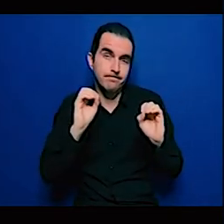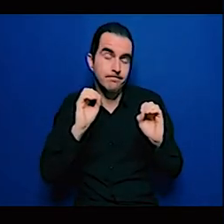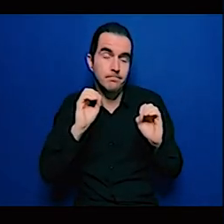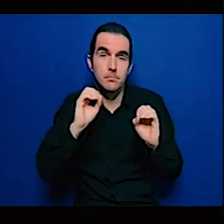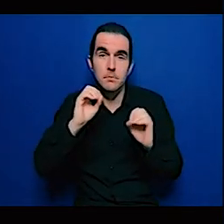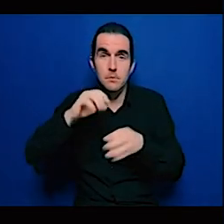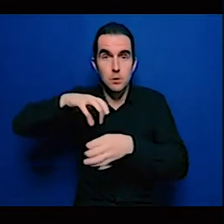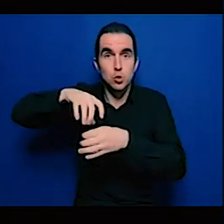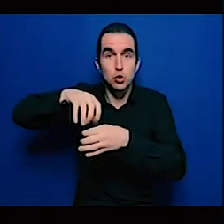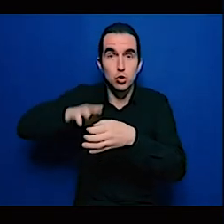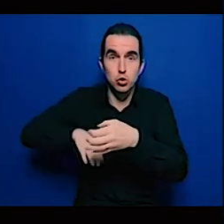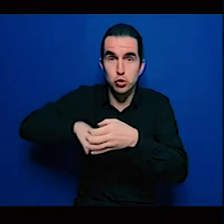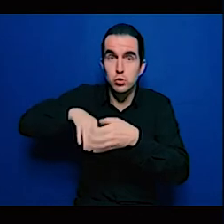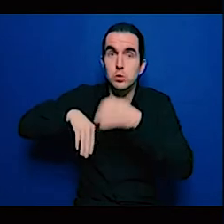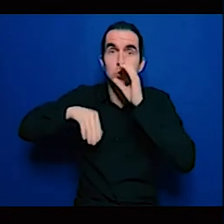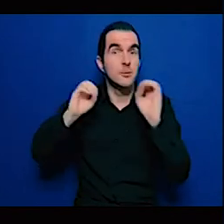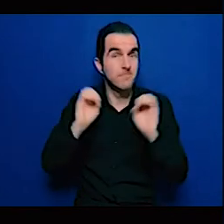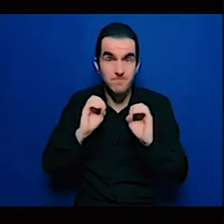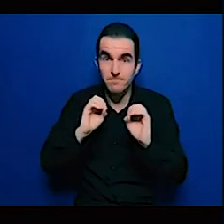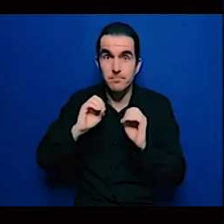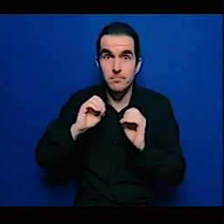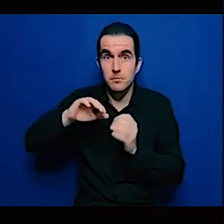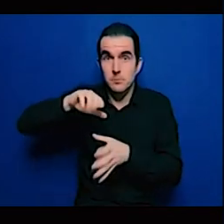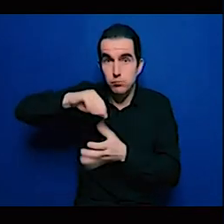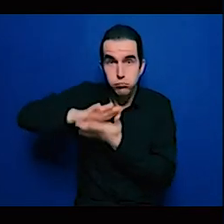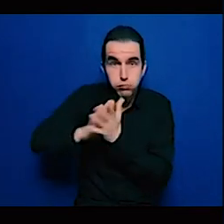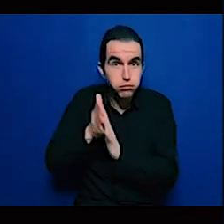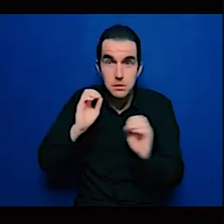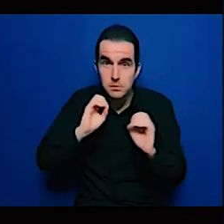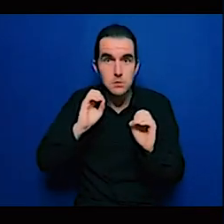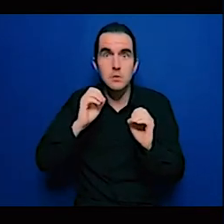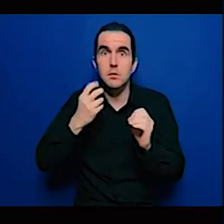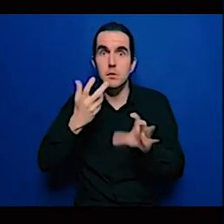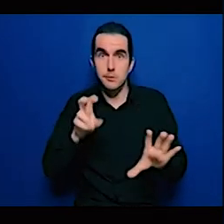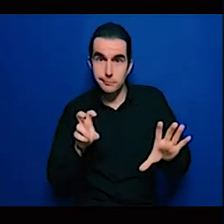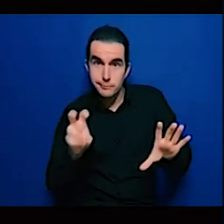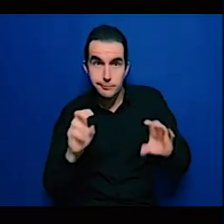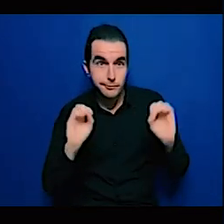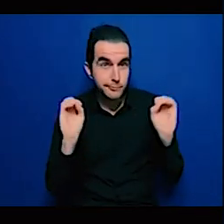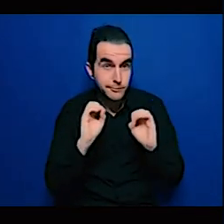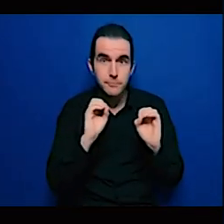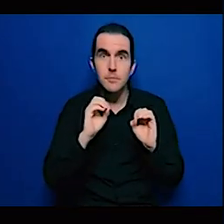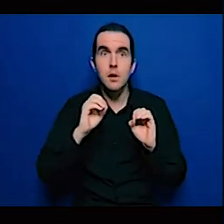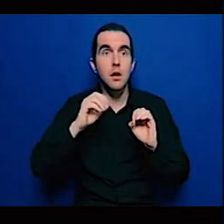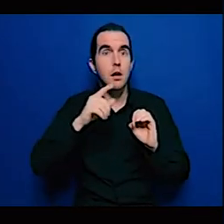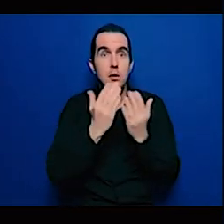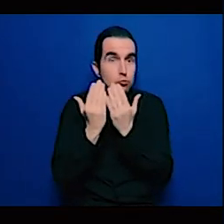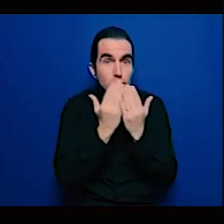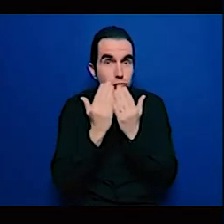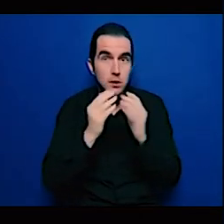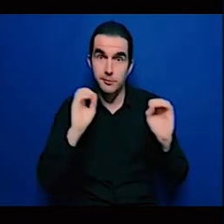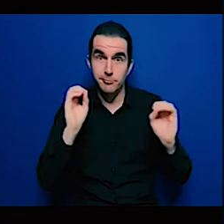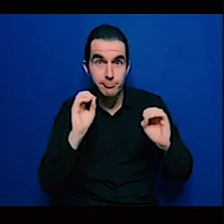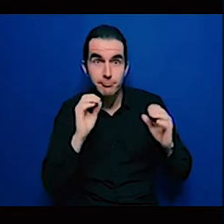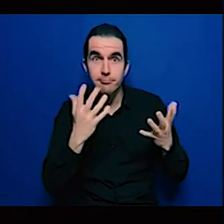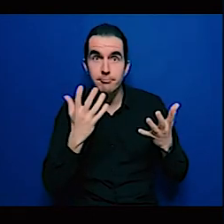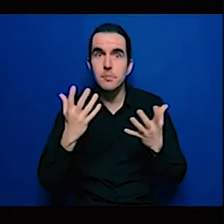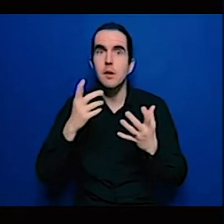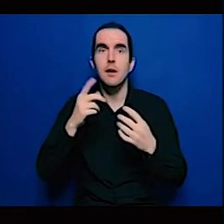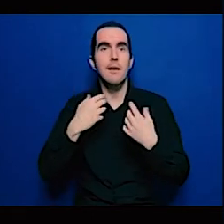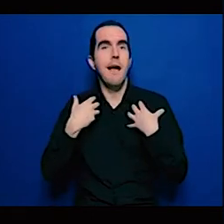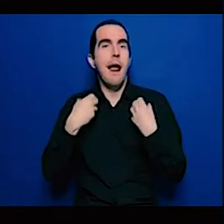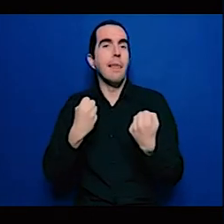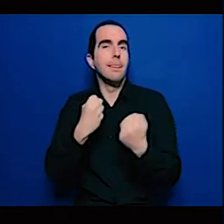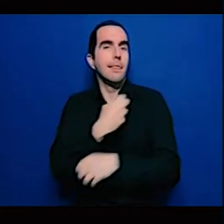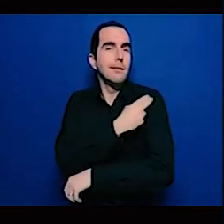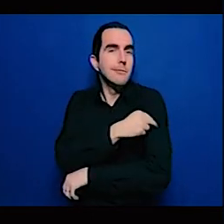considerations really need to be given as opposed to putting them side by side with I guess the western world